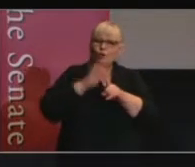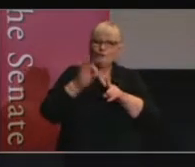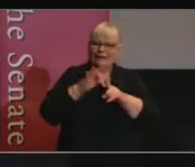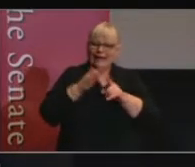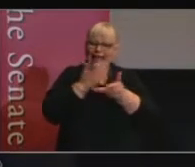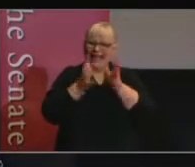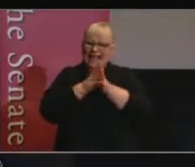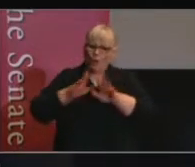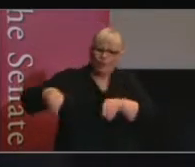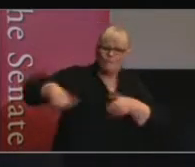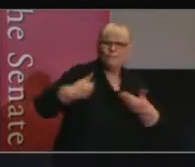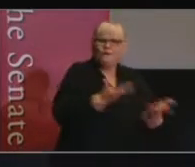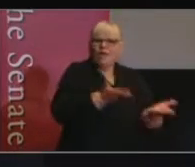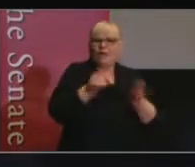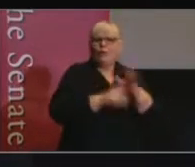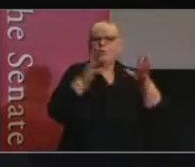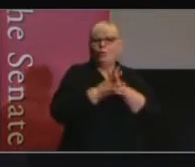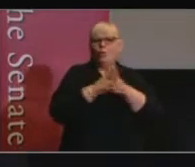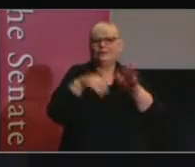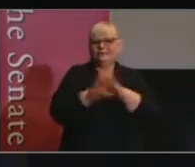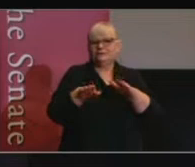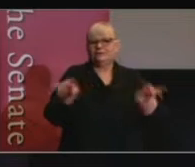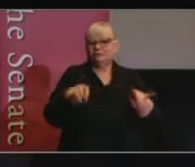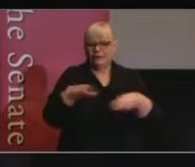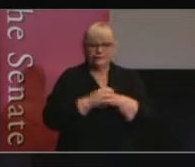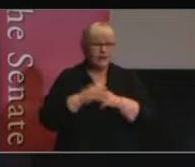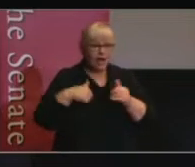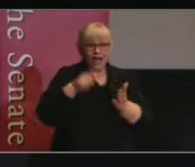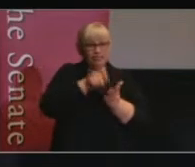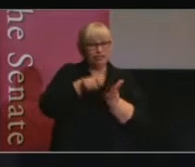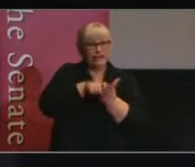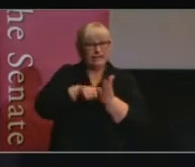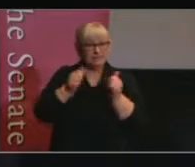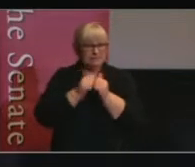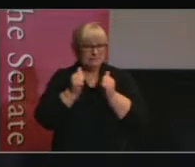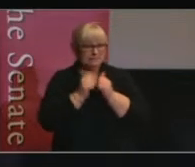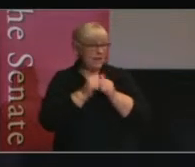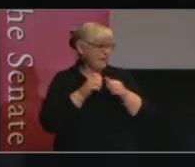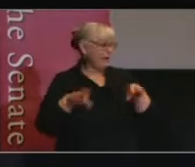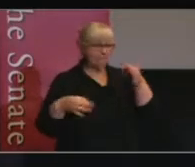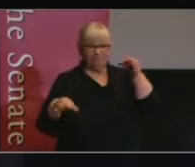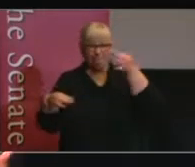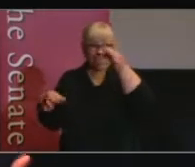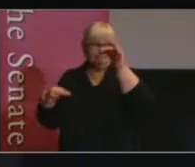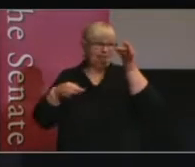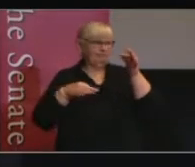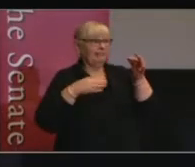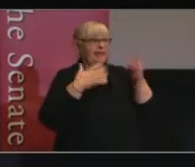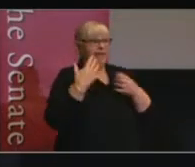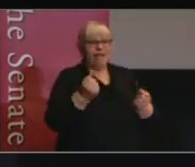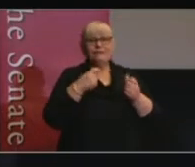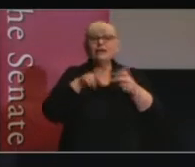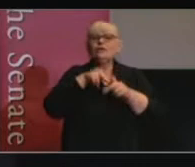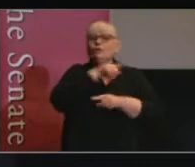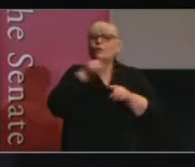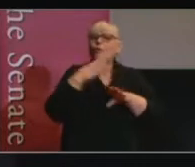lawmaking in Australia. I've got a written paper that might be particularly useful for those of you who are working in